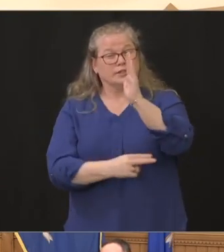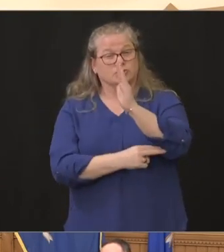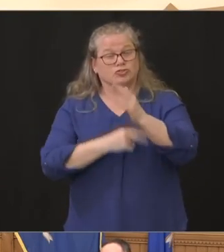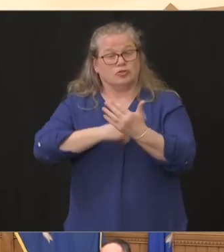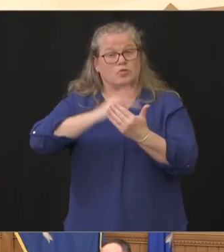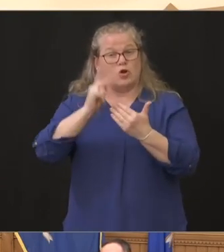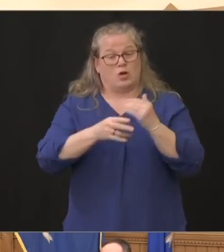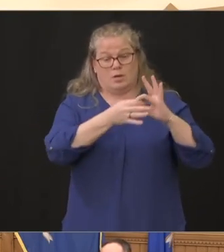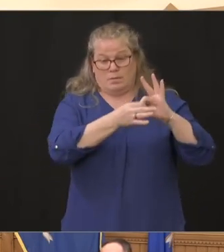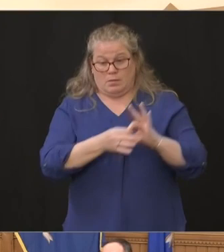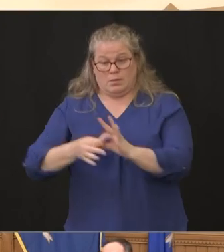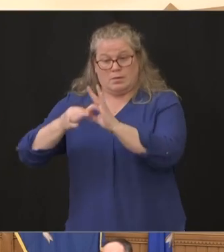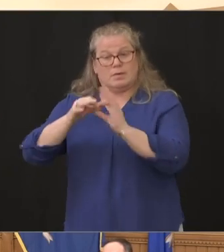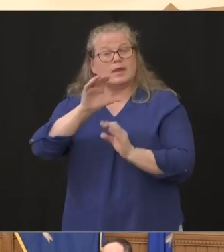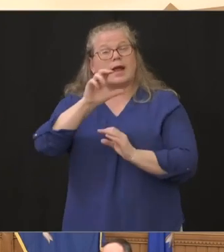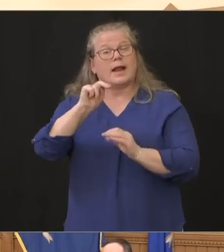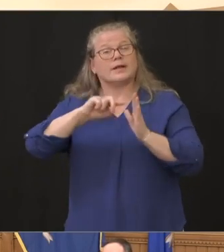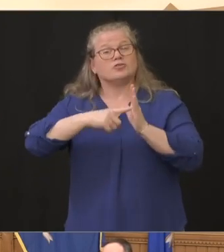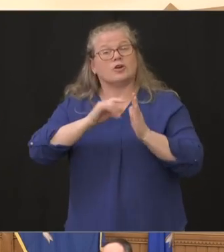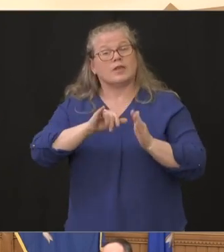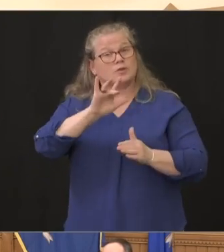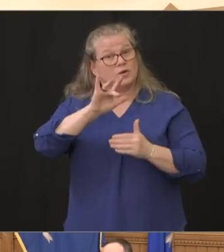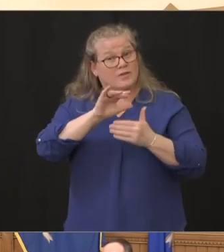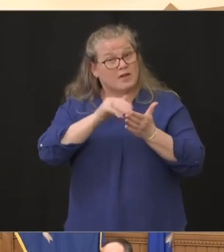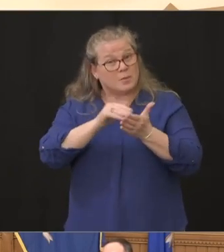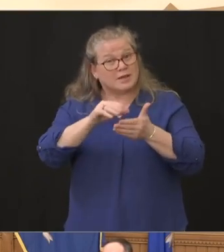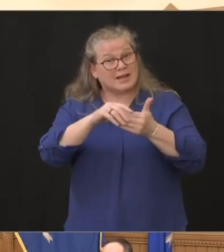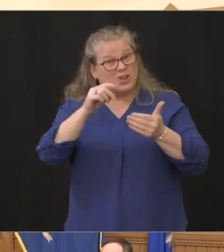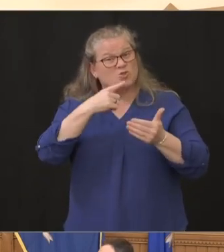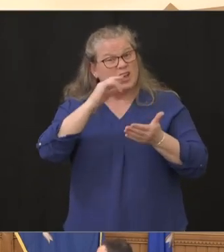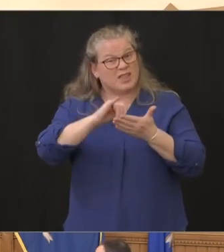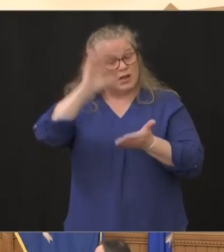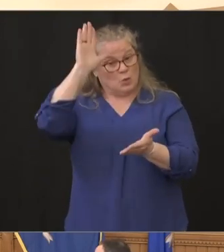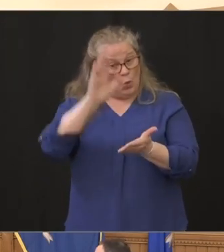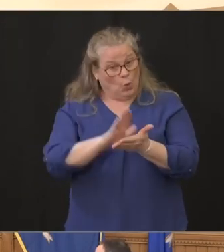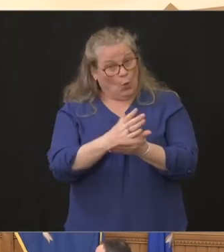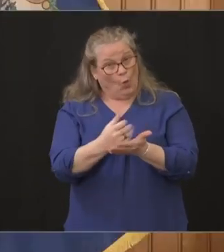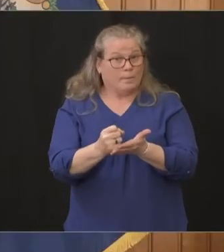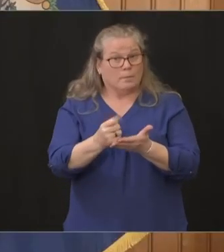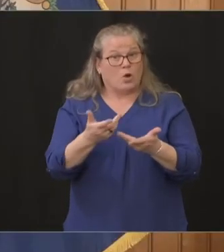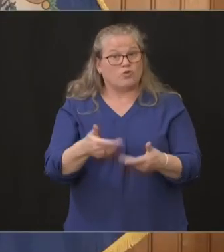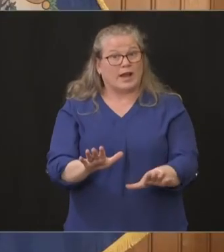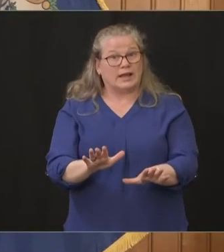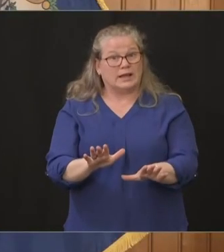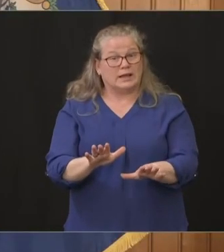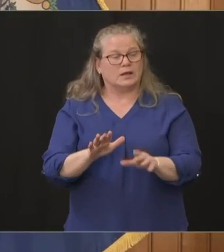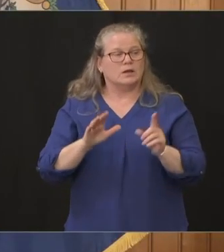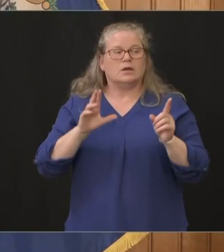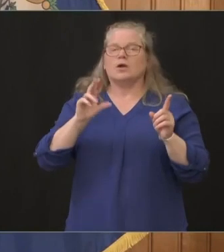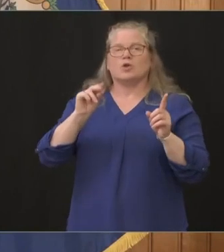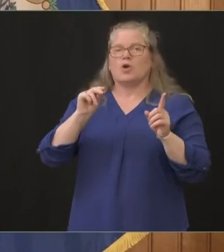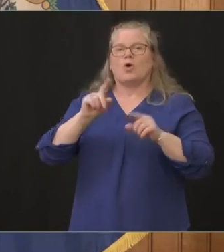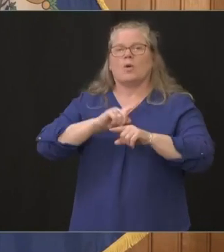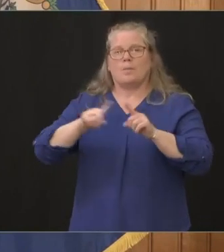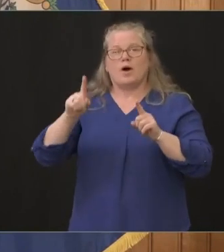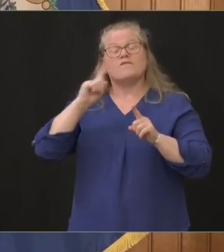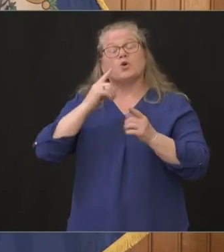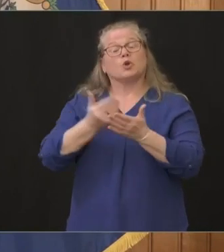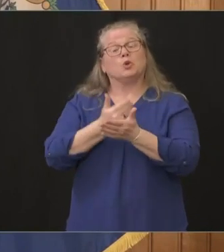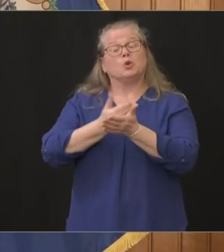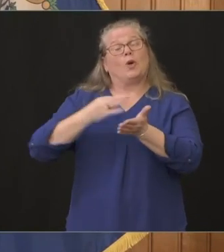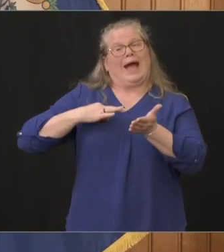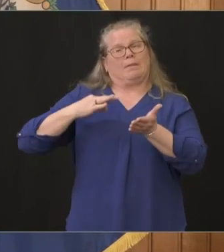with 25 million dollars has been depleted already no but you heard me say we're putting on pause in terms of accepting new